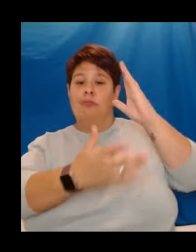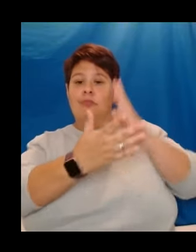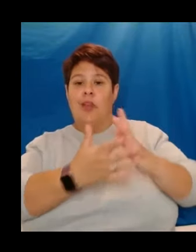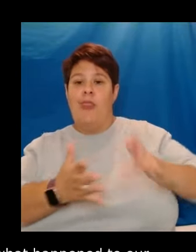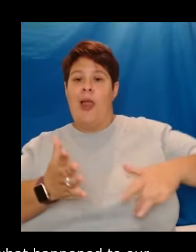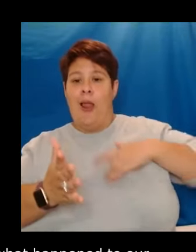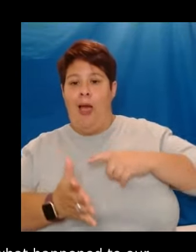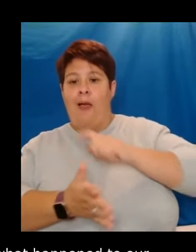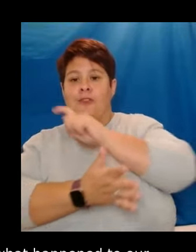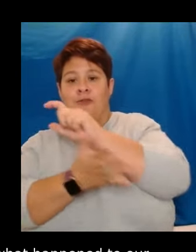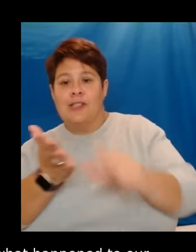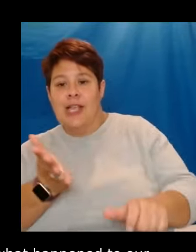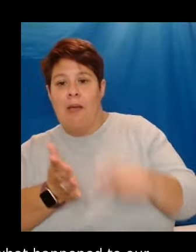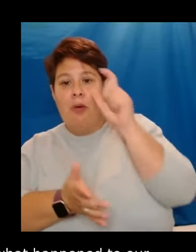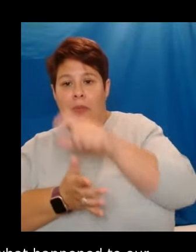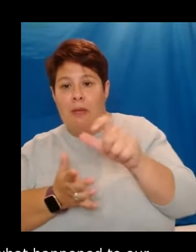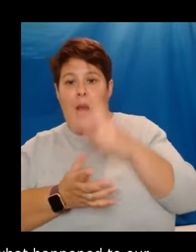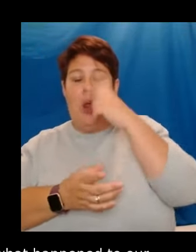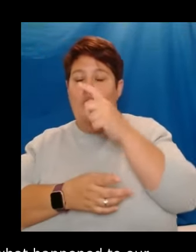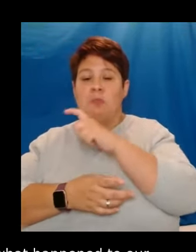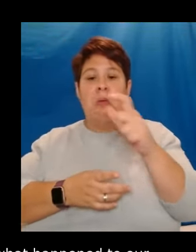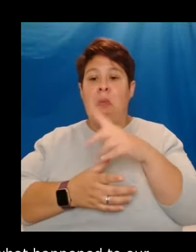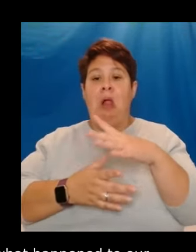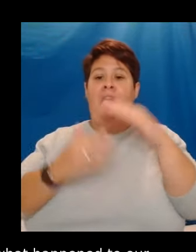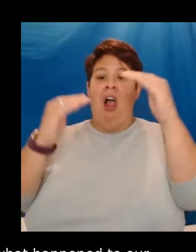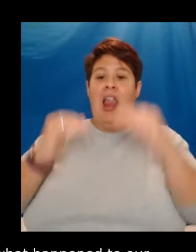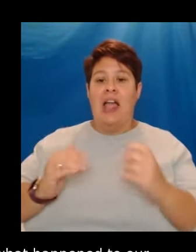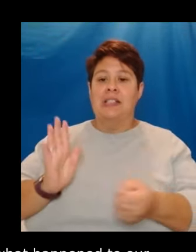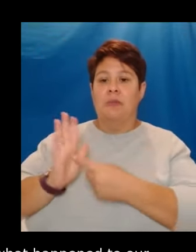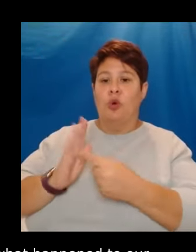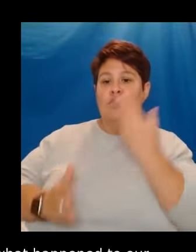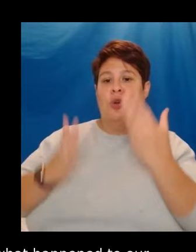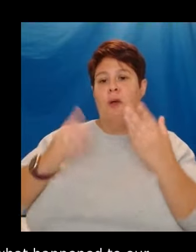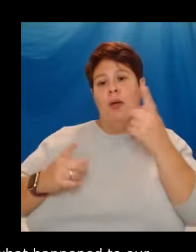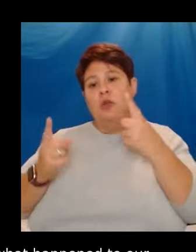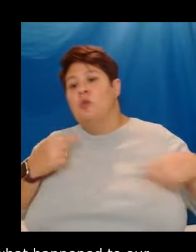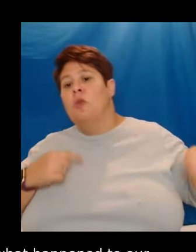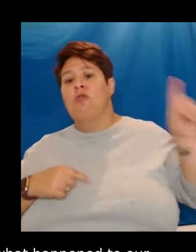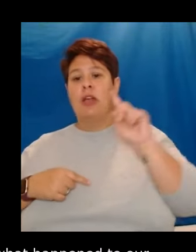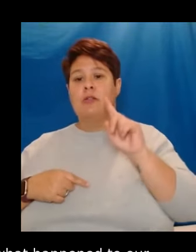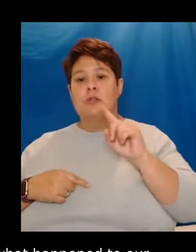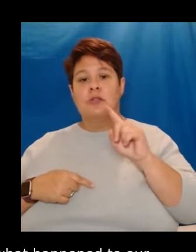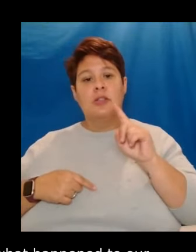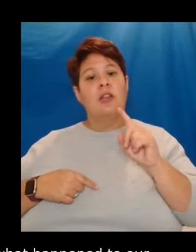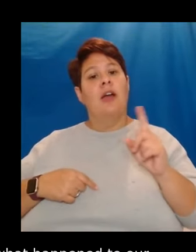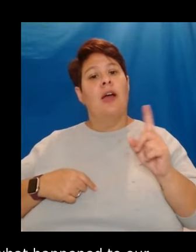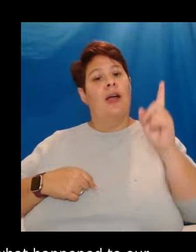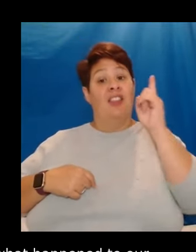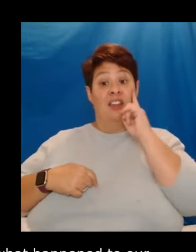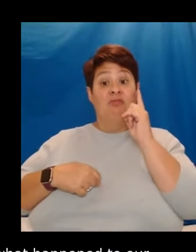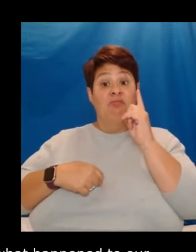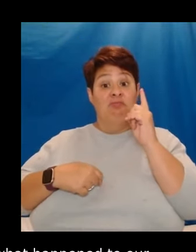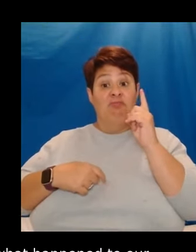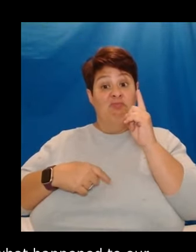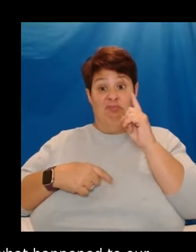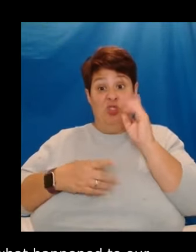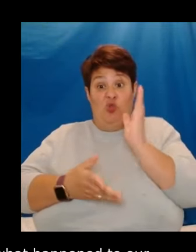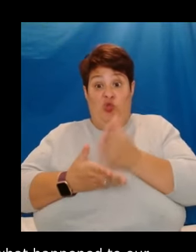people mattered less than those of the rest. I think that no one can doubt those words are true.